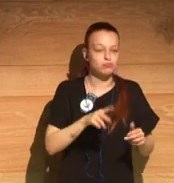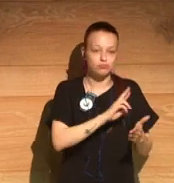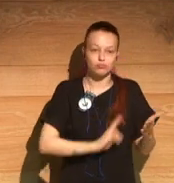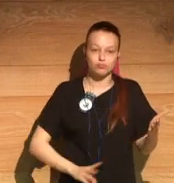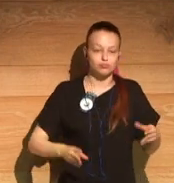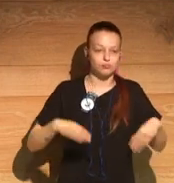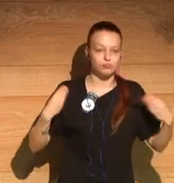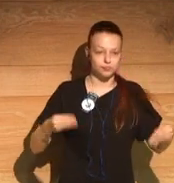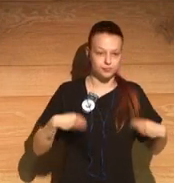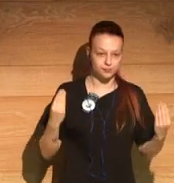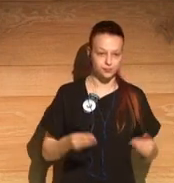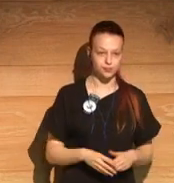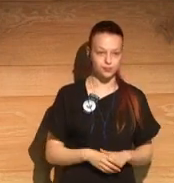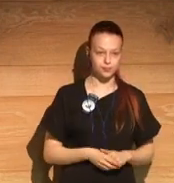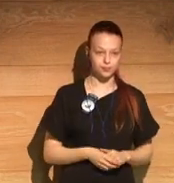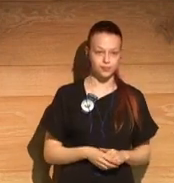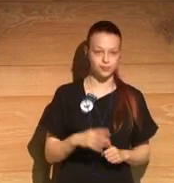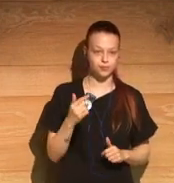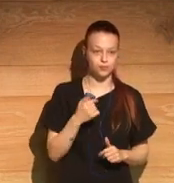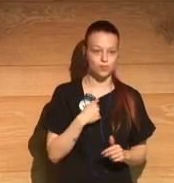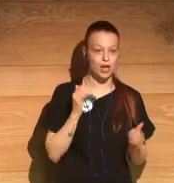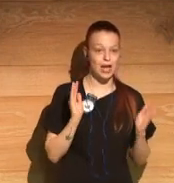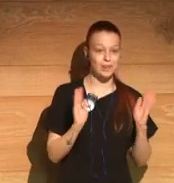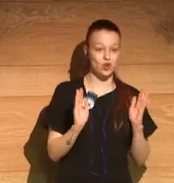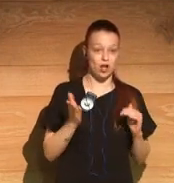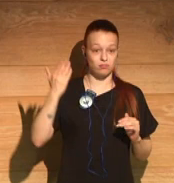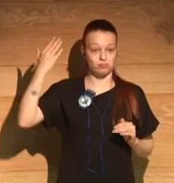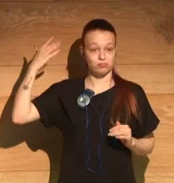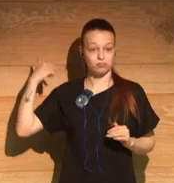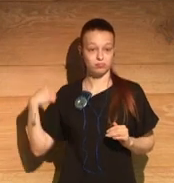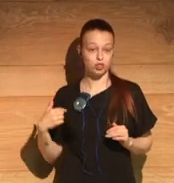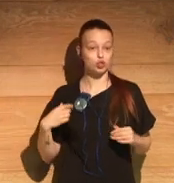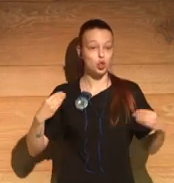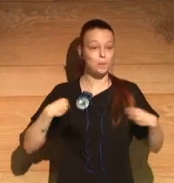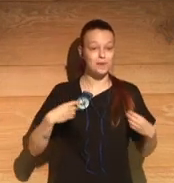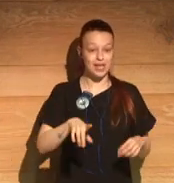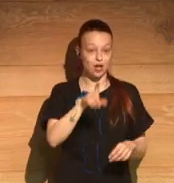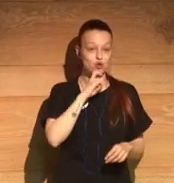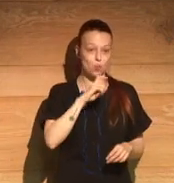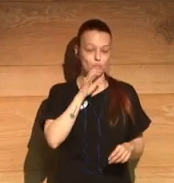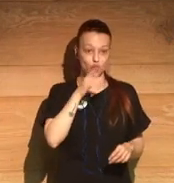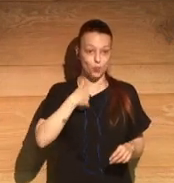Now, it also, while I was reading this chapter, it reminded me of what life was like for me,